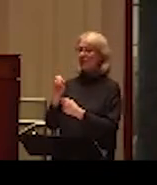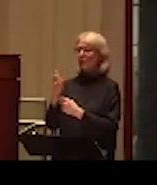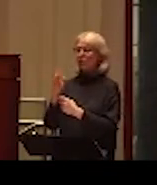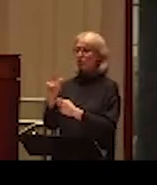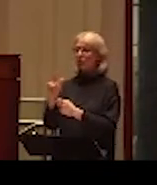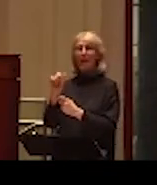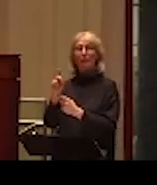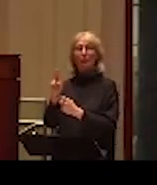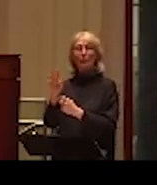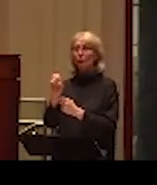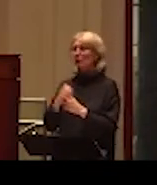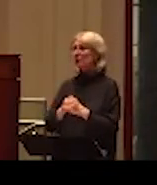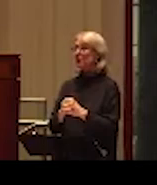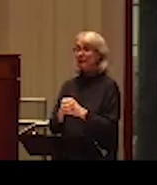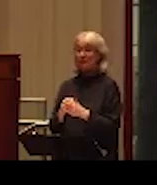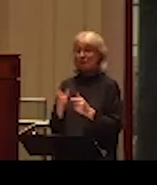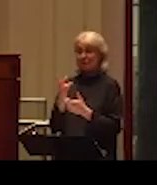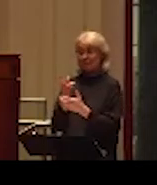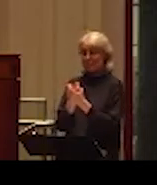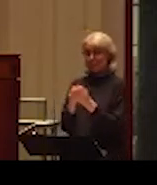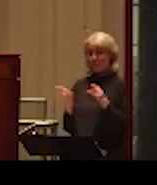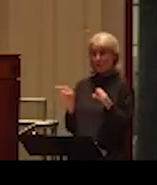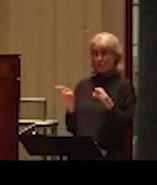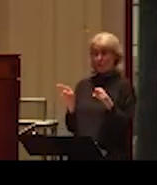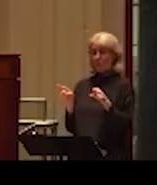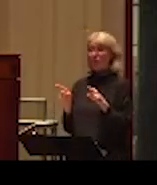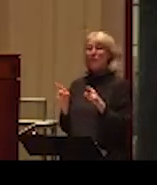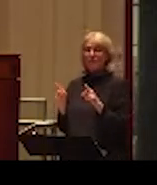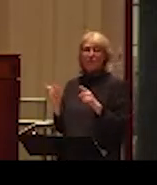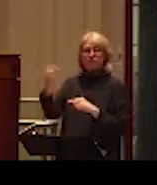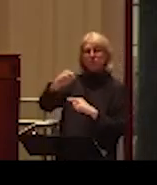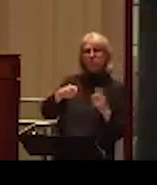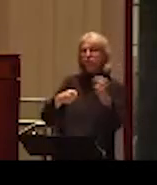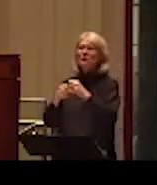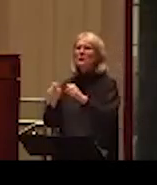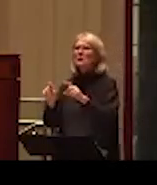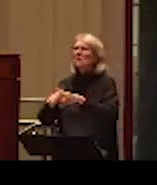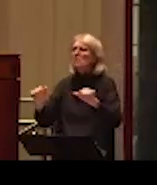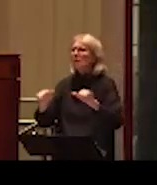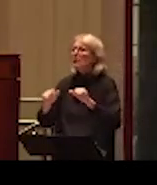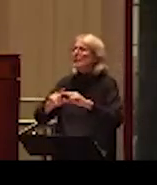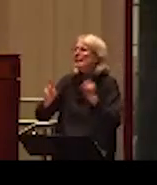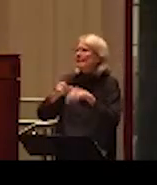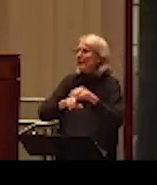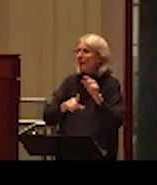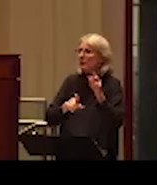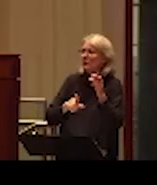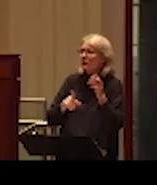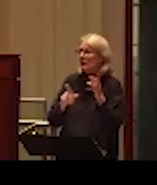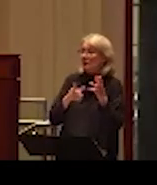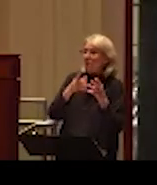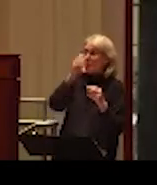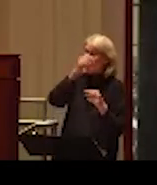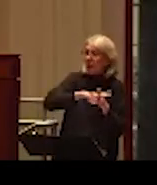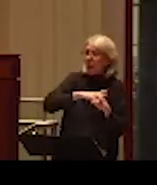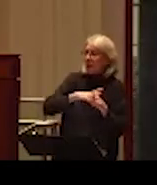commit, perpetrate aggressive acts at different times at each other, against each other. So the men can be